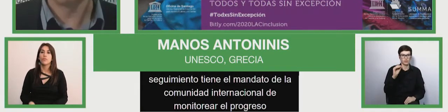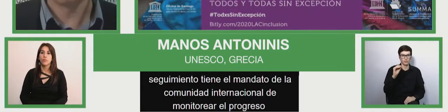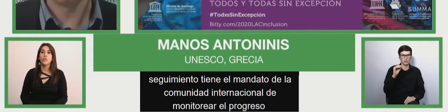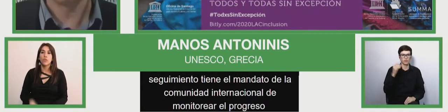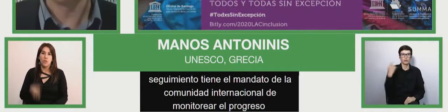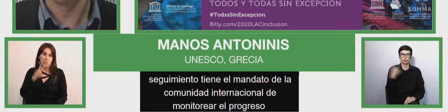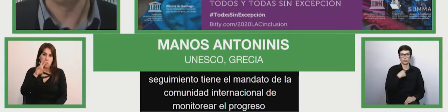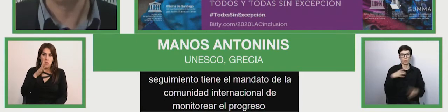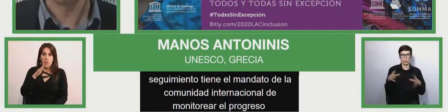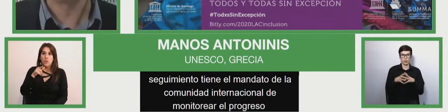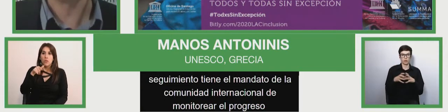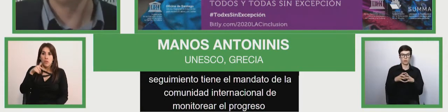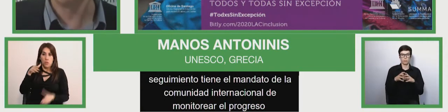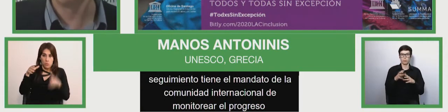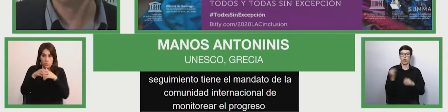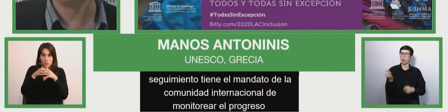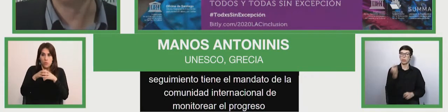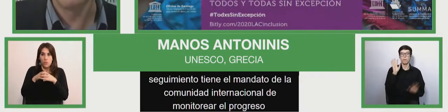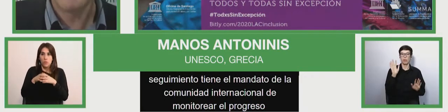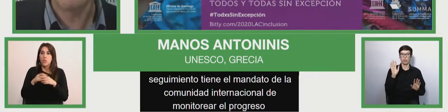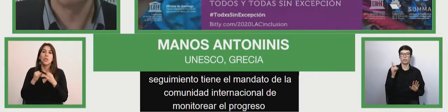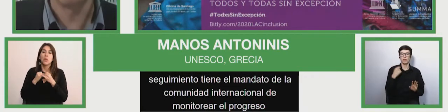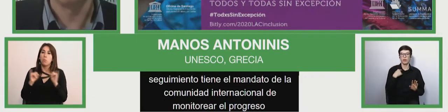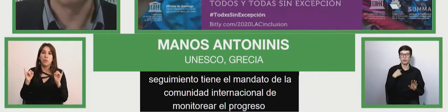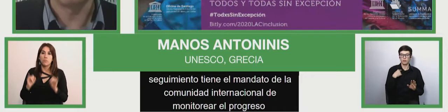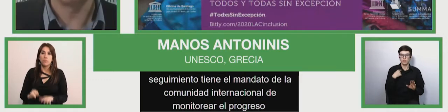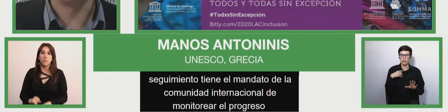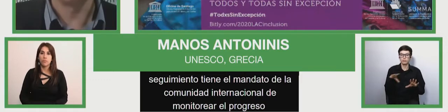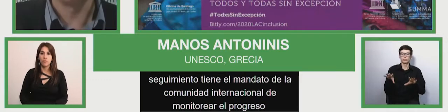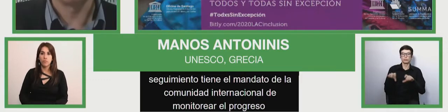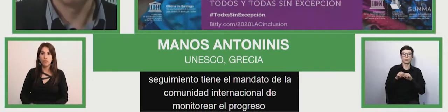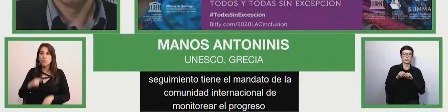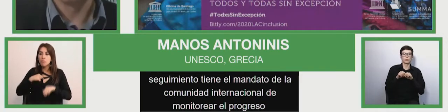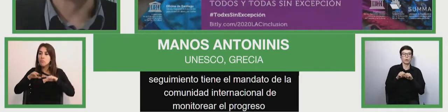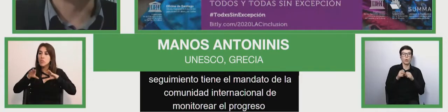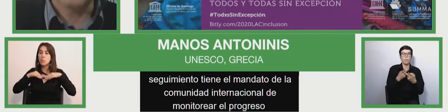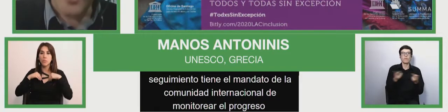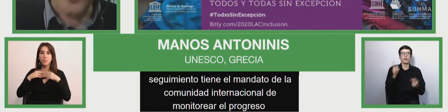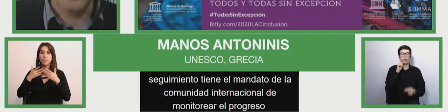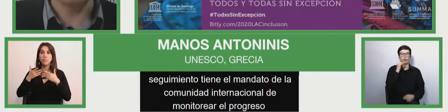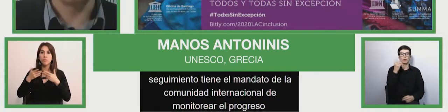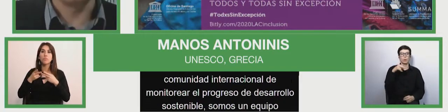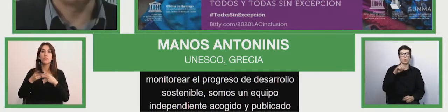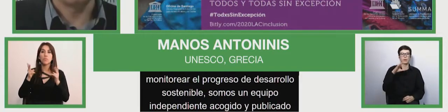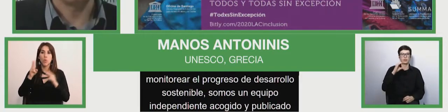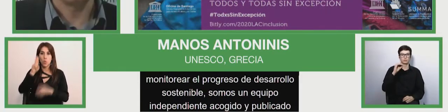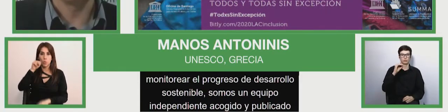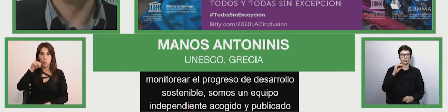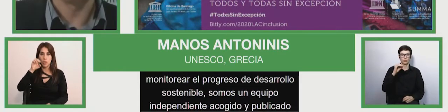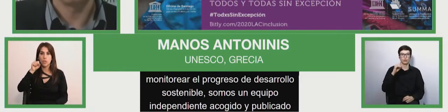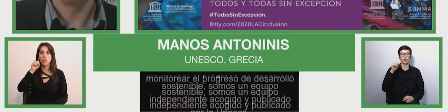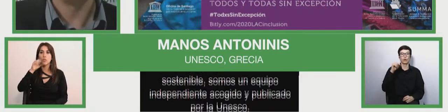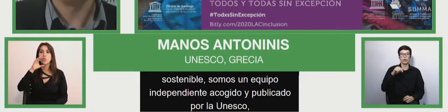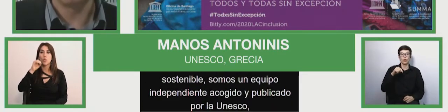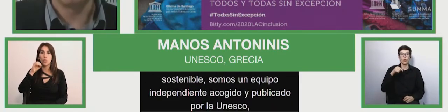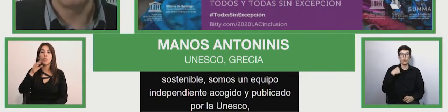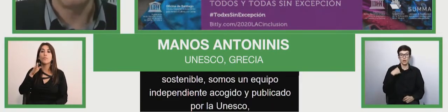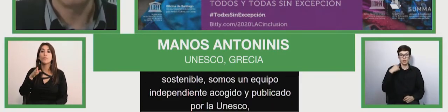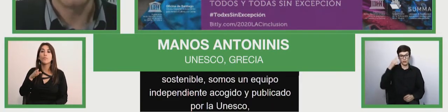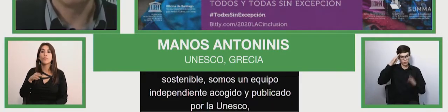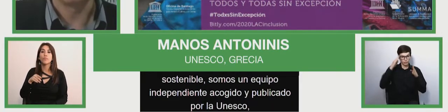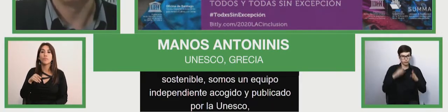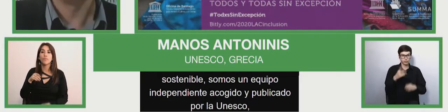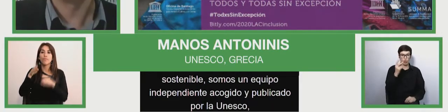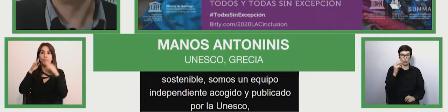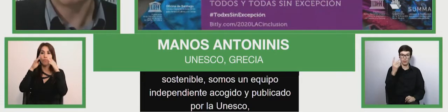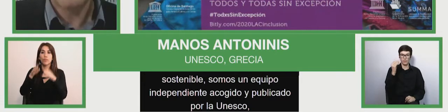ascribed to the UNESCO edition 2020 centered on inclusion of a key